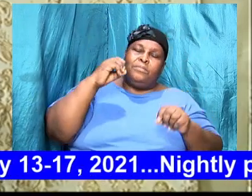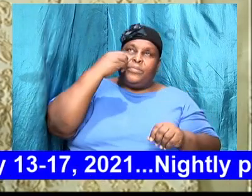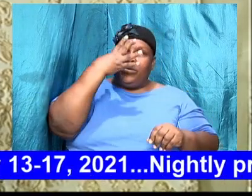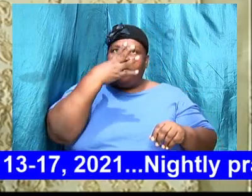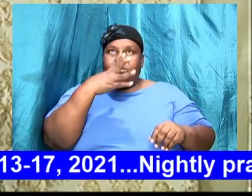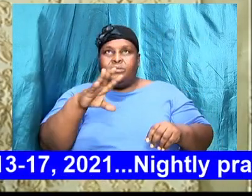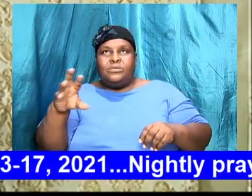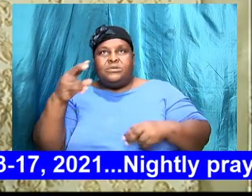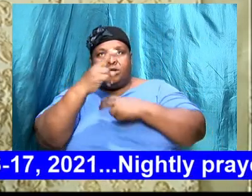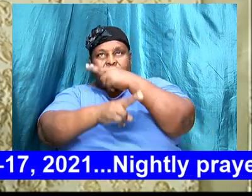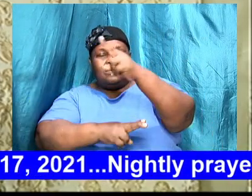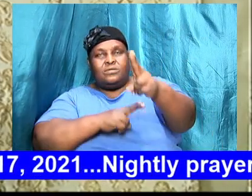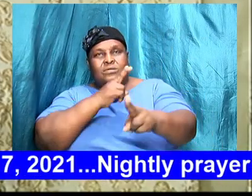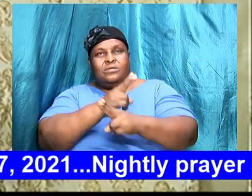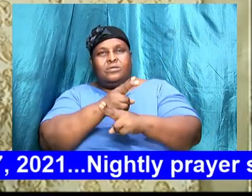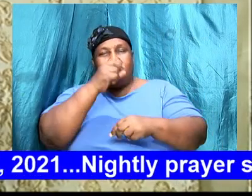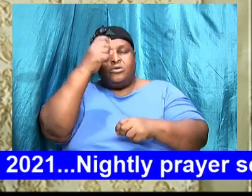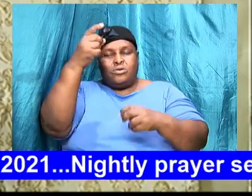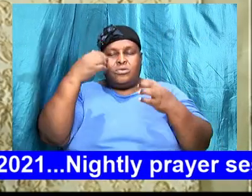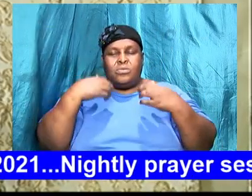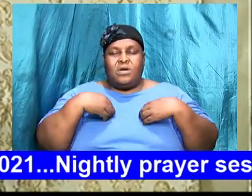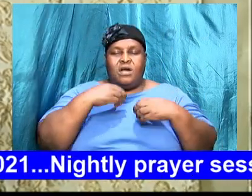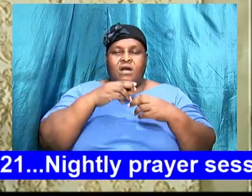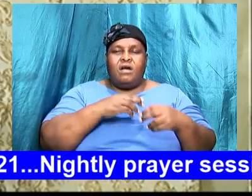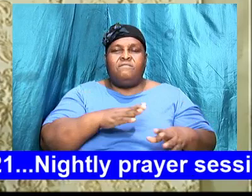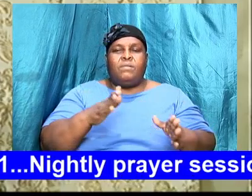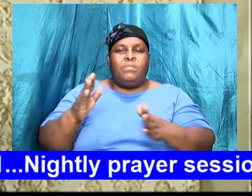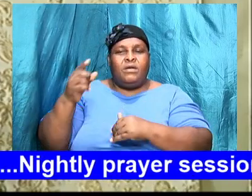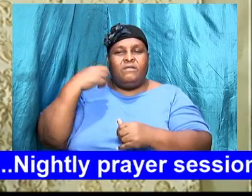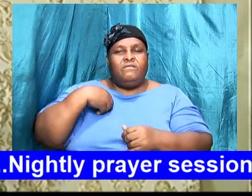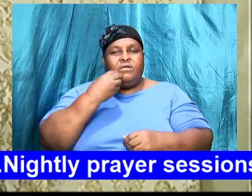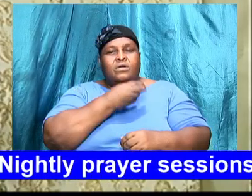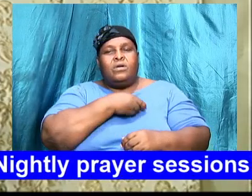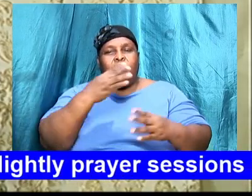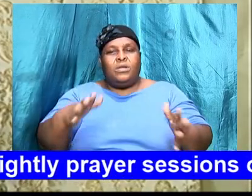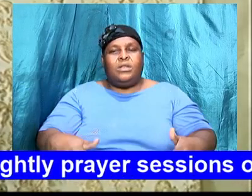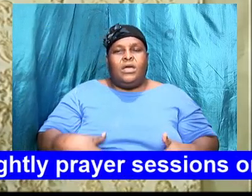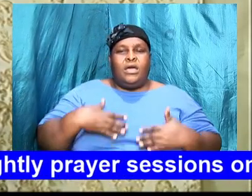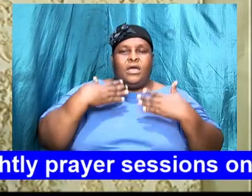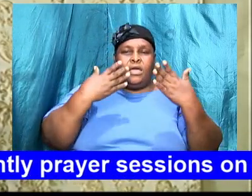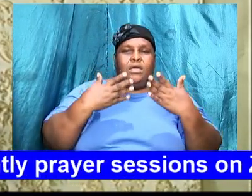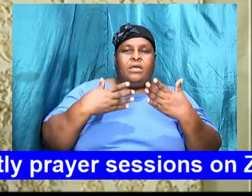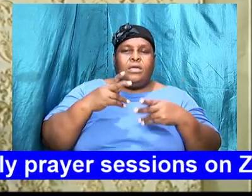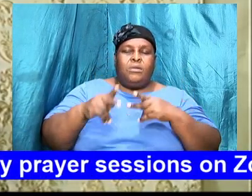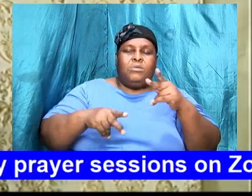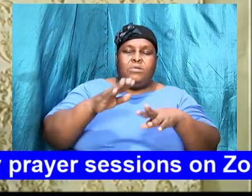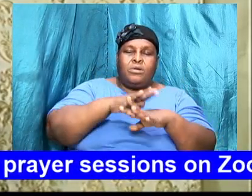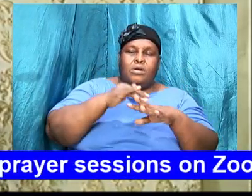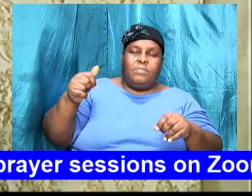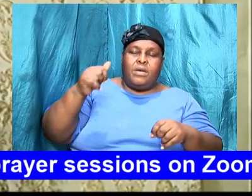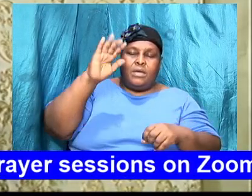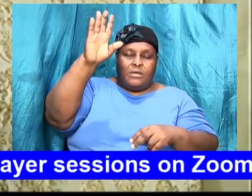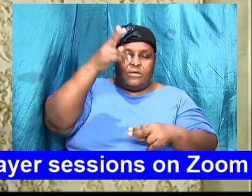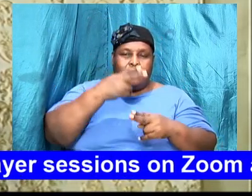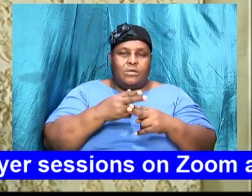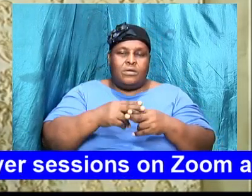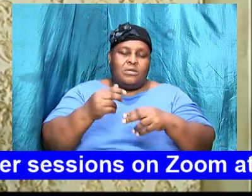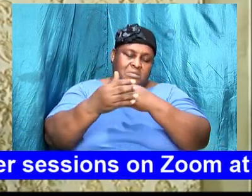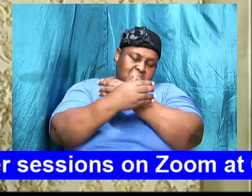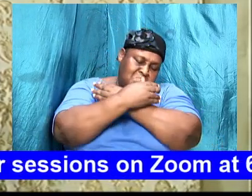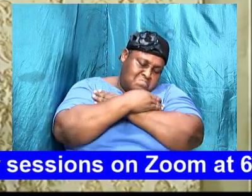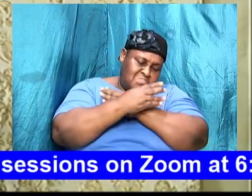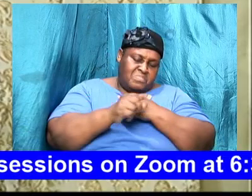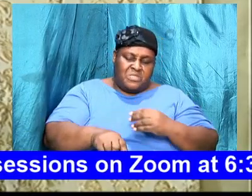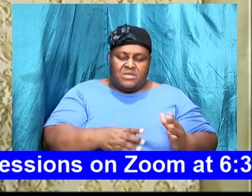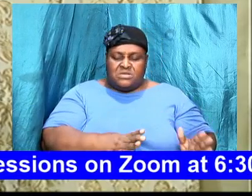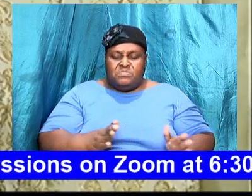you have a plan for our lives we pray God that as individuals people call by your name that we will embrace this plan we pray